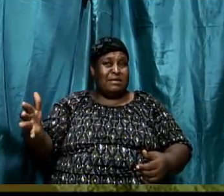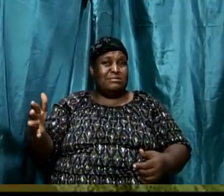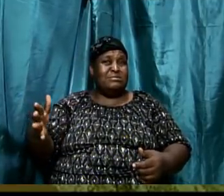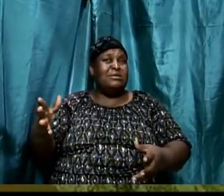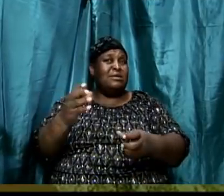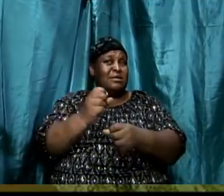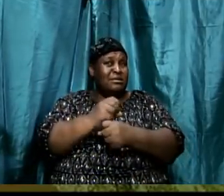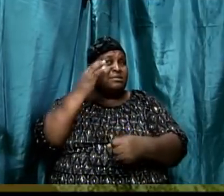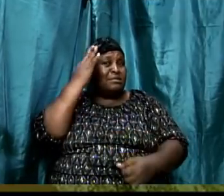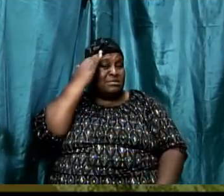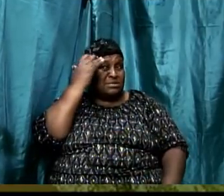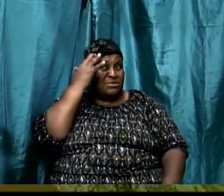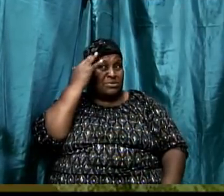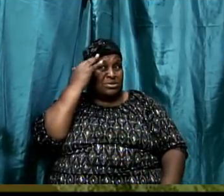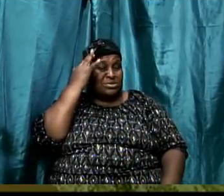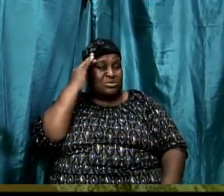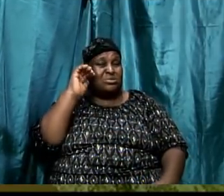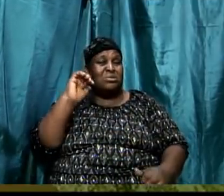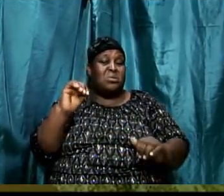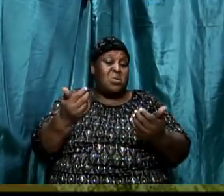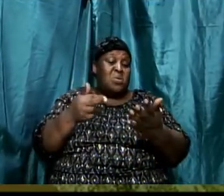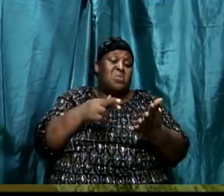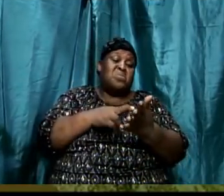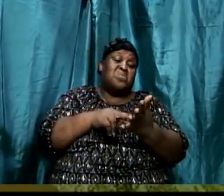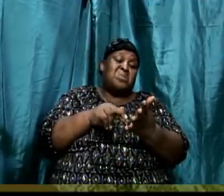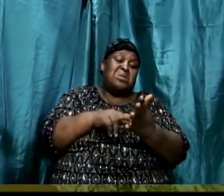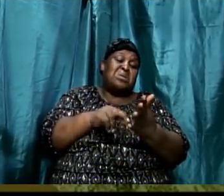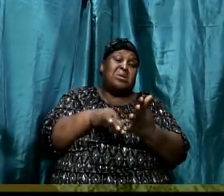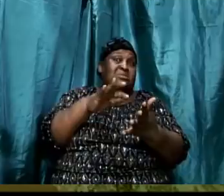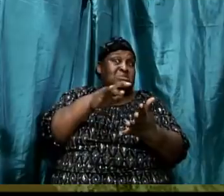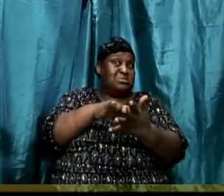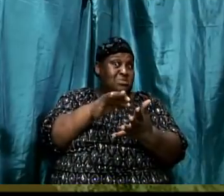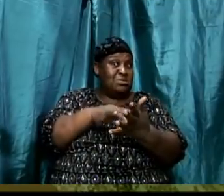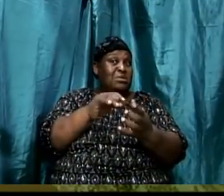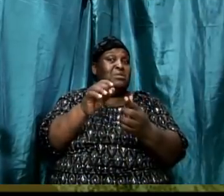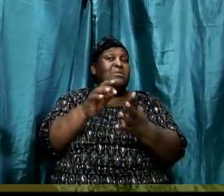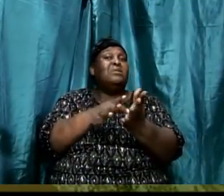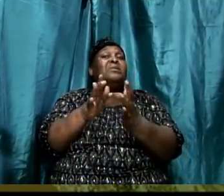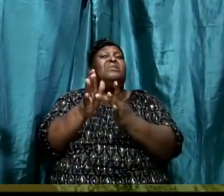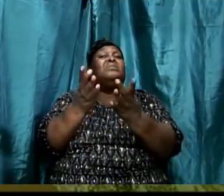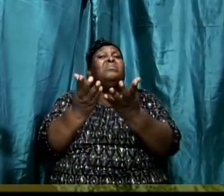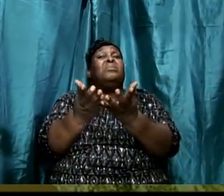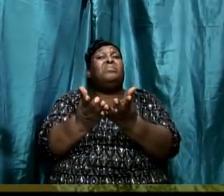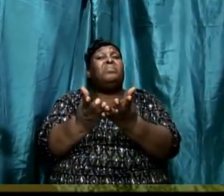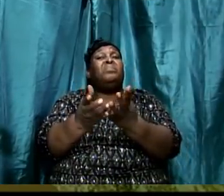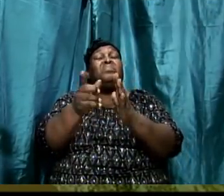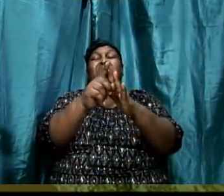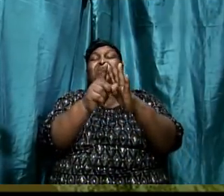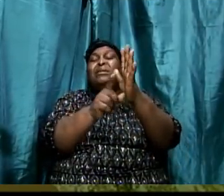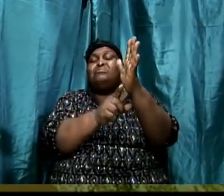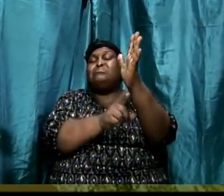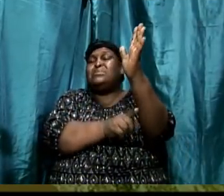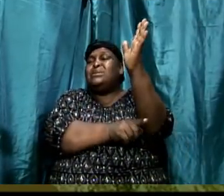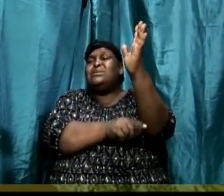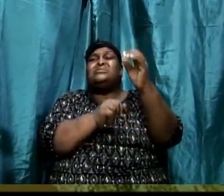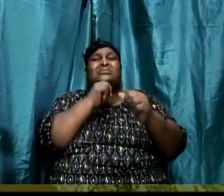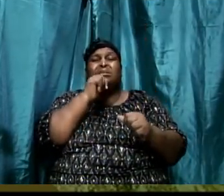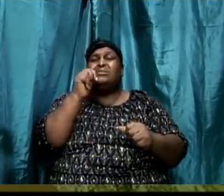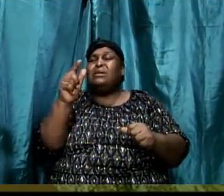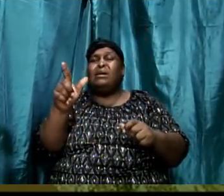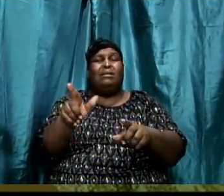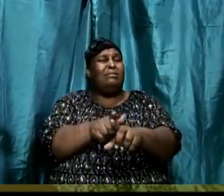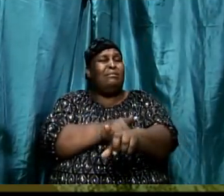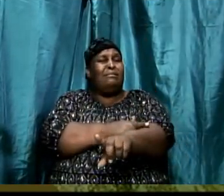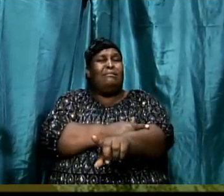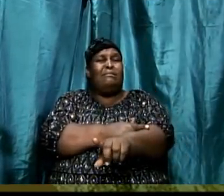when we read or we study the Bible. Amen. The list is not exhaustive, but at the end of the day, I